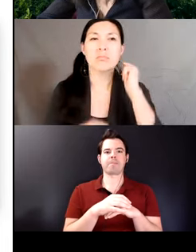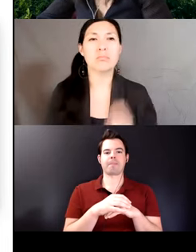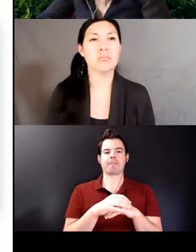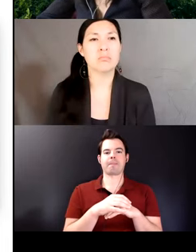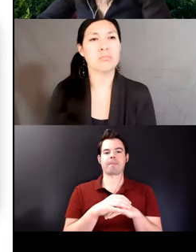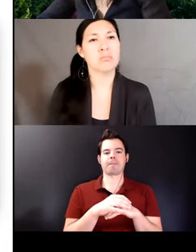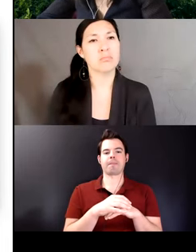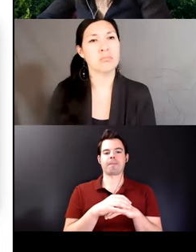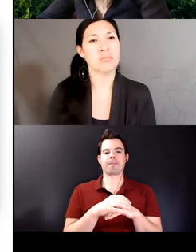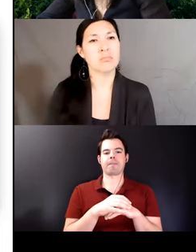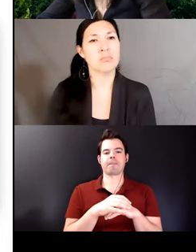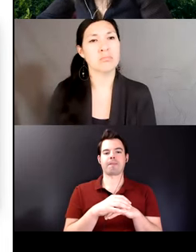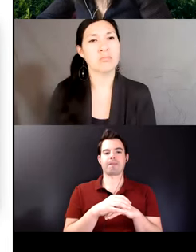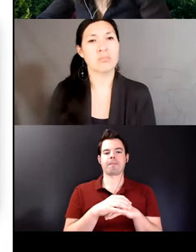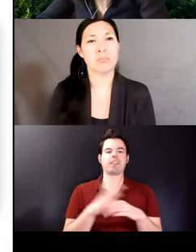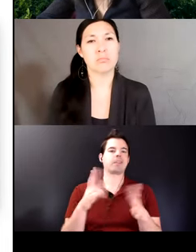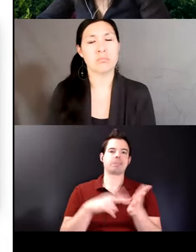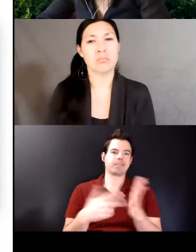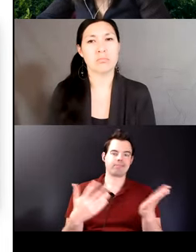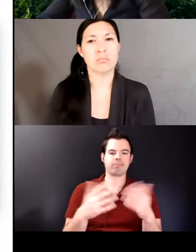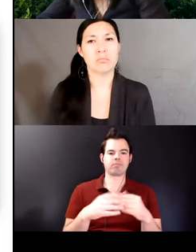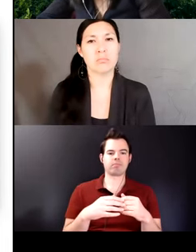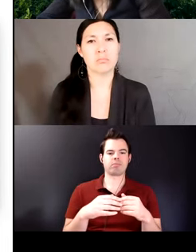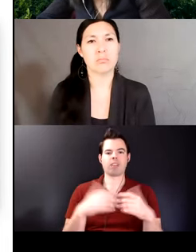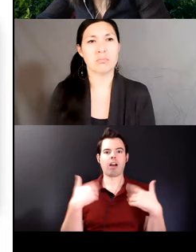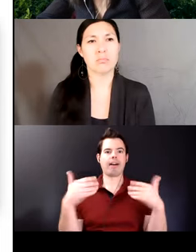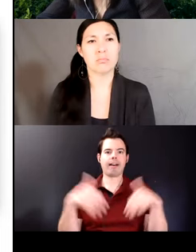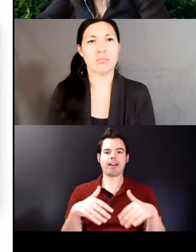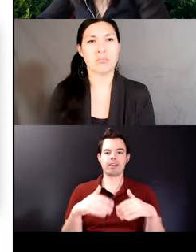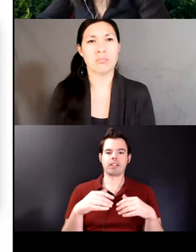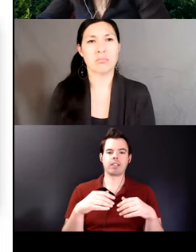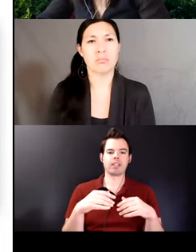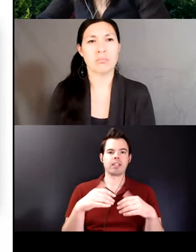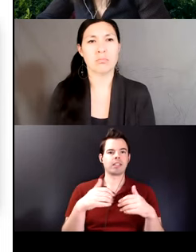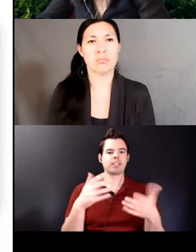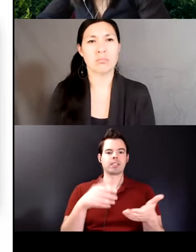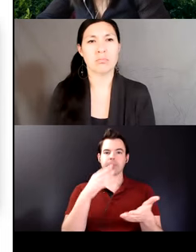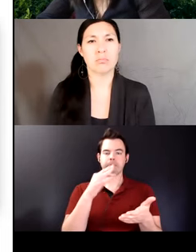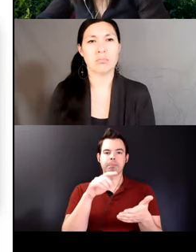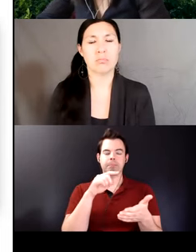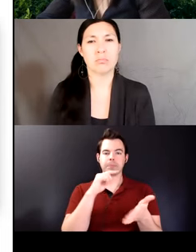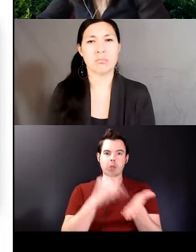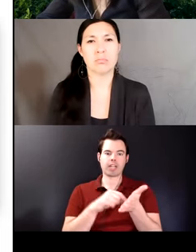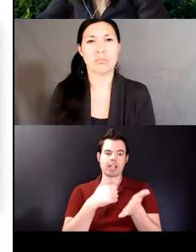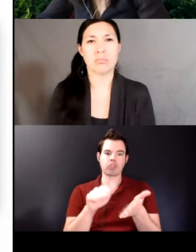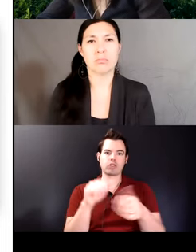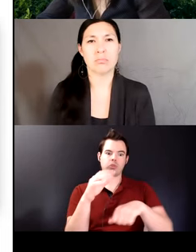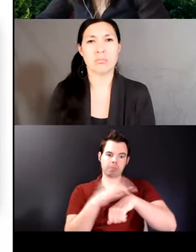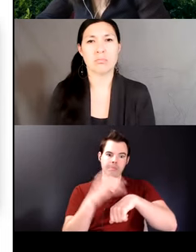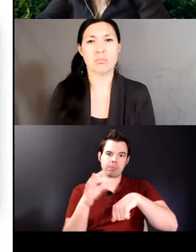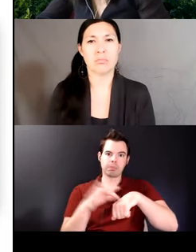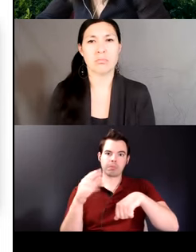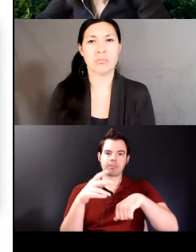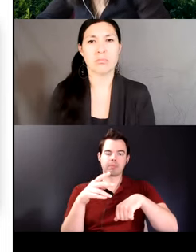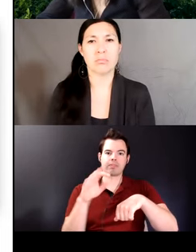what should i do now saying i tried to pluck i brought it plucked he's talking about the quail